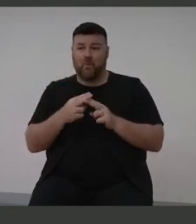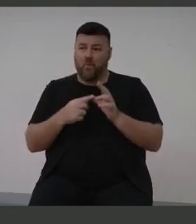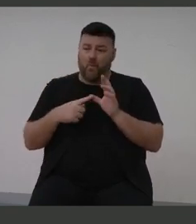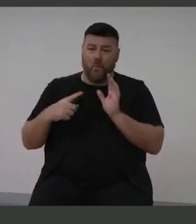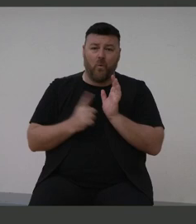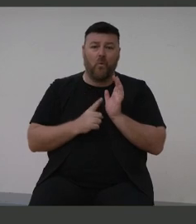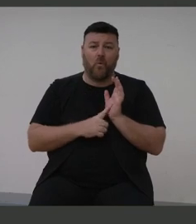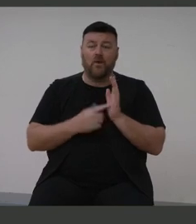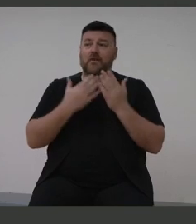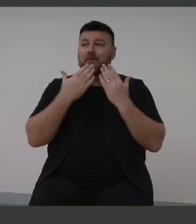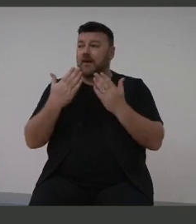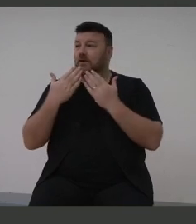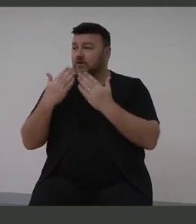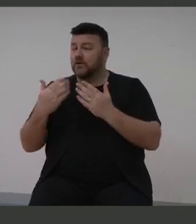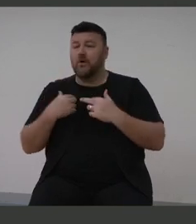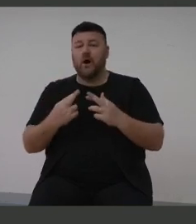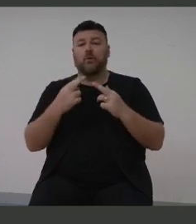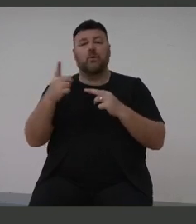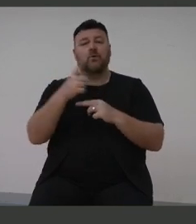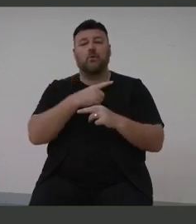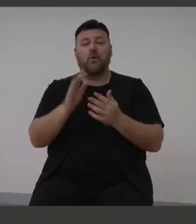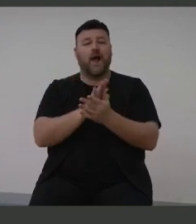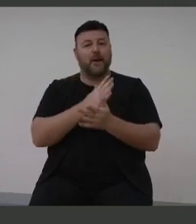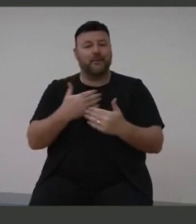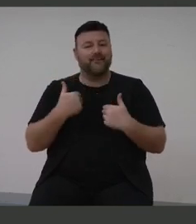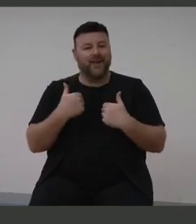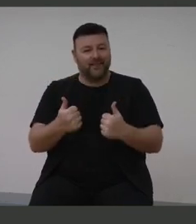all a happy and healthy World Hearing Day.